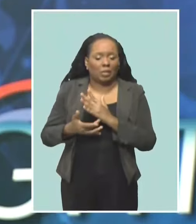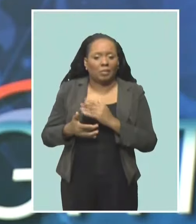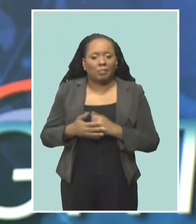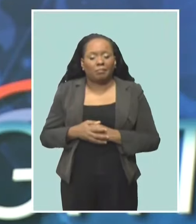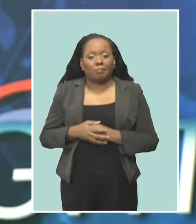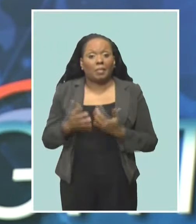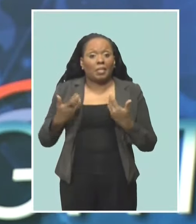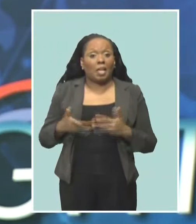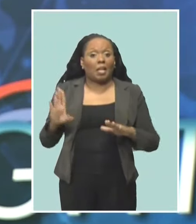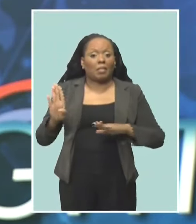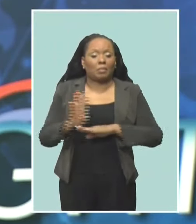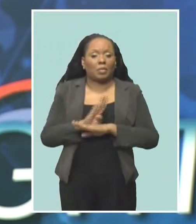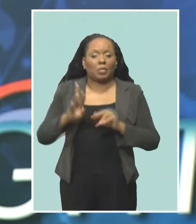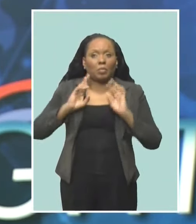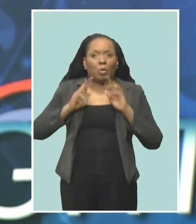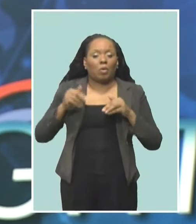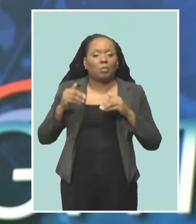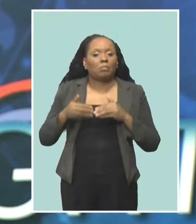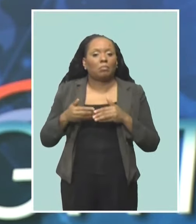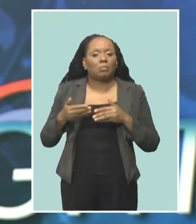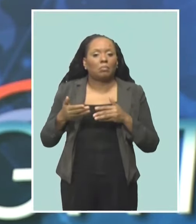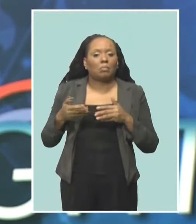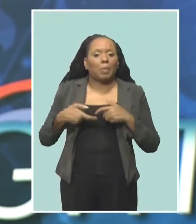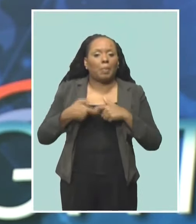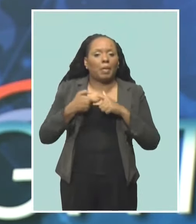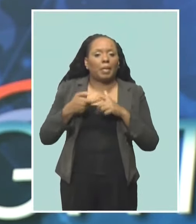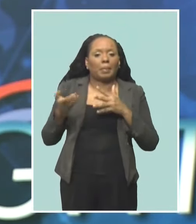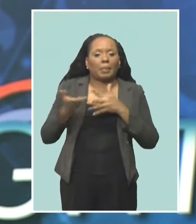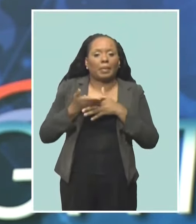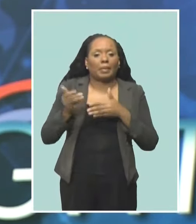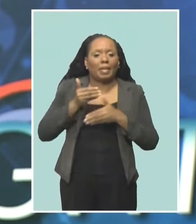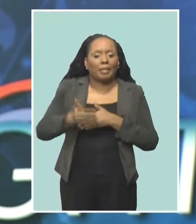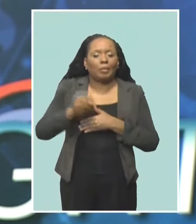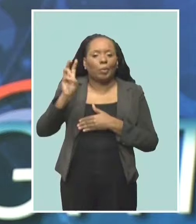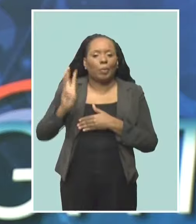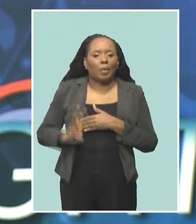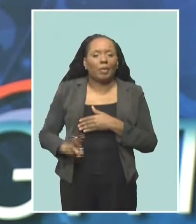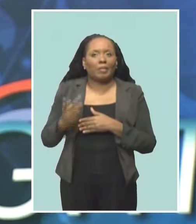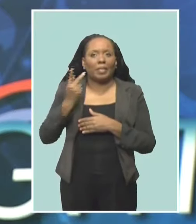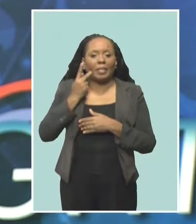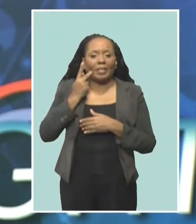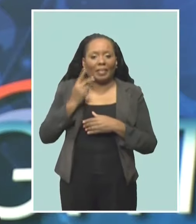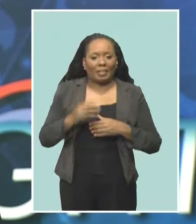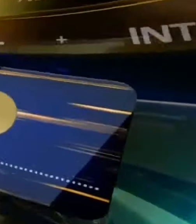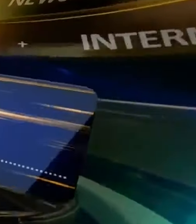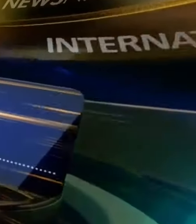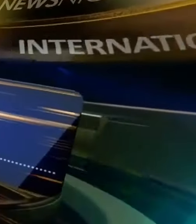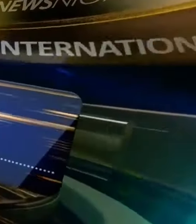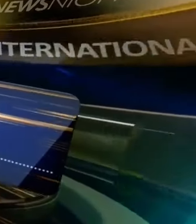Well, that's tonight's business report. We'll take a break here. We're coming back with a look at the weather with Carrie-Anne O'Neill.